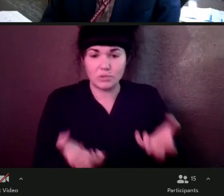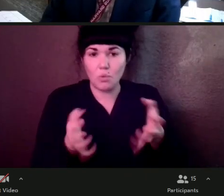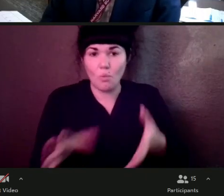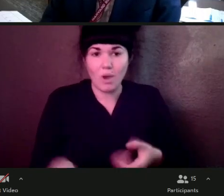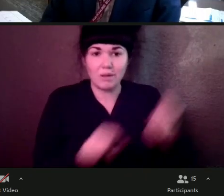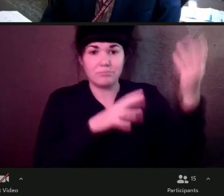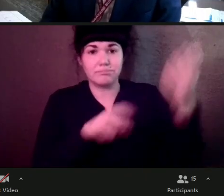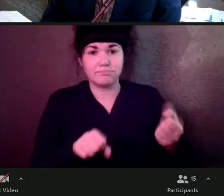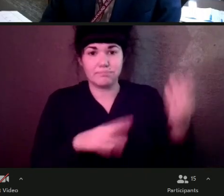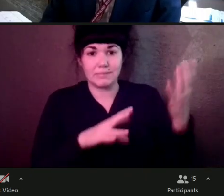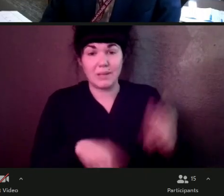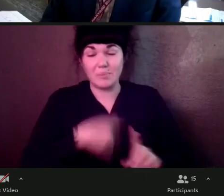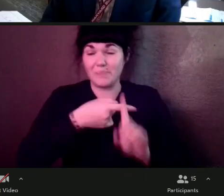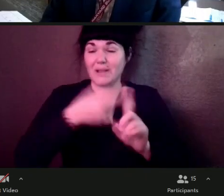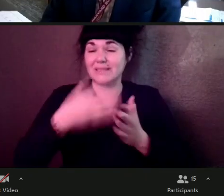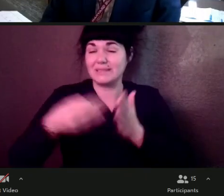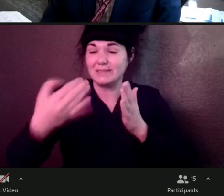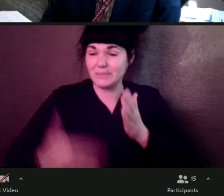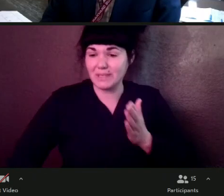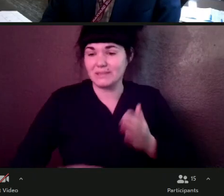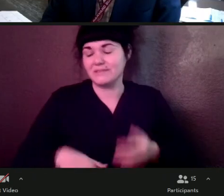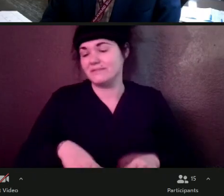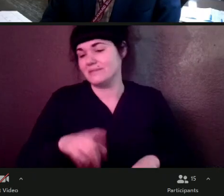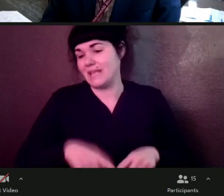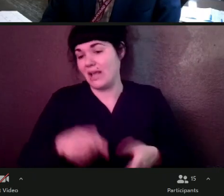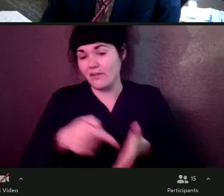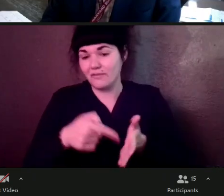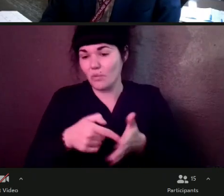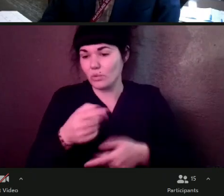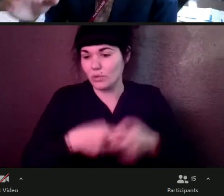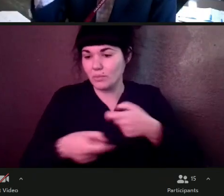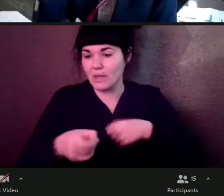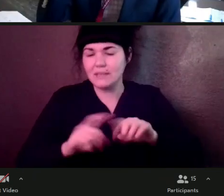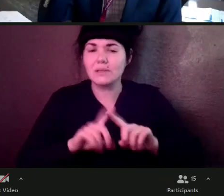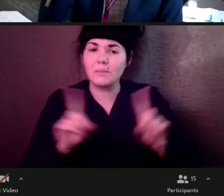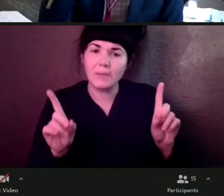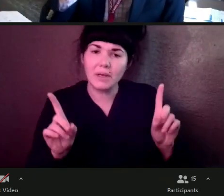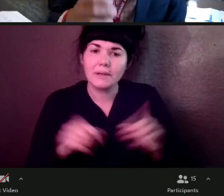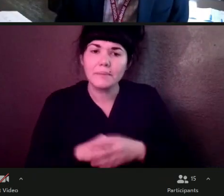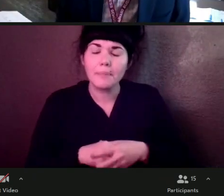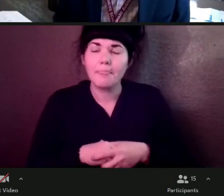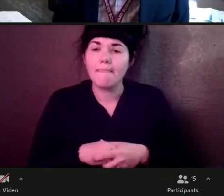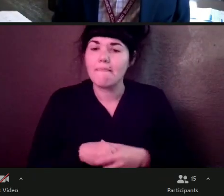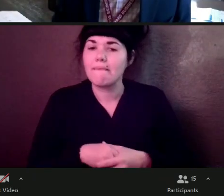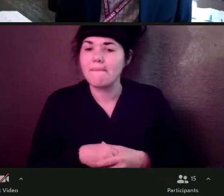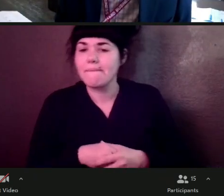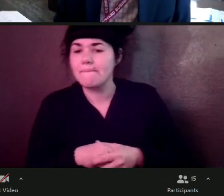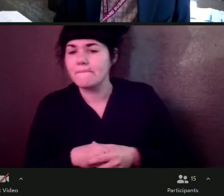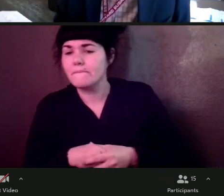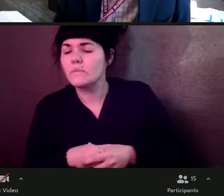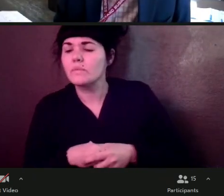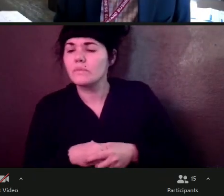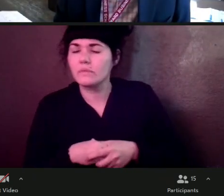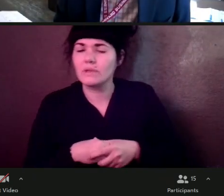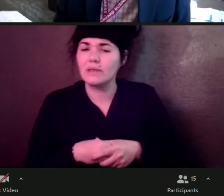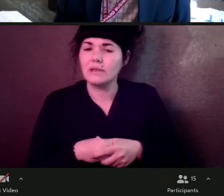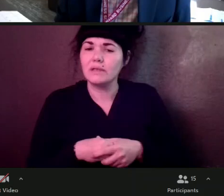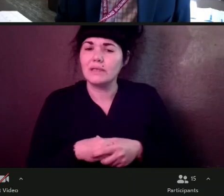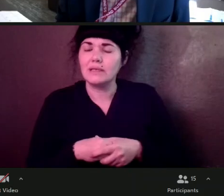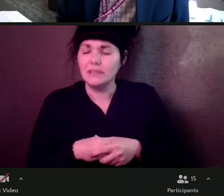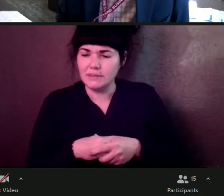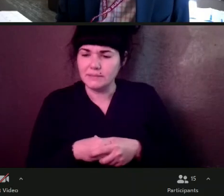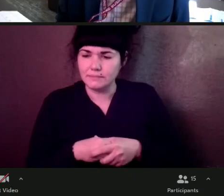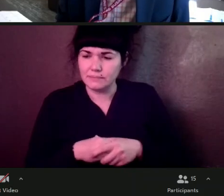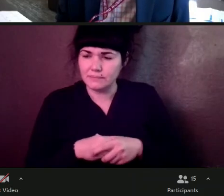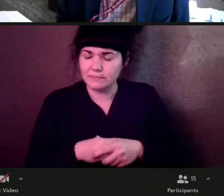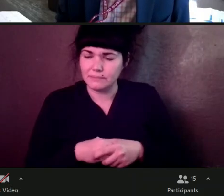to replace it. But if I'm hearing you correctly, I mean, I think that our, I would just want you to share with, with our audience, how important it is. To do